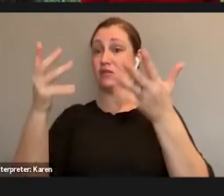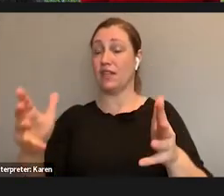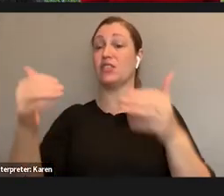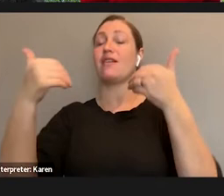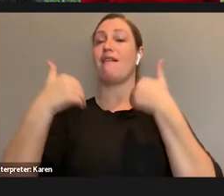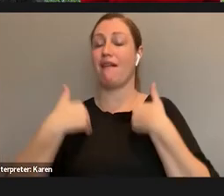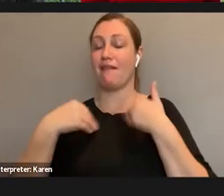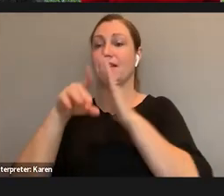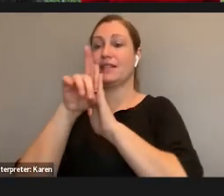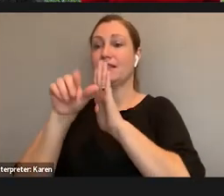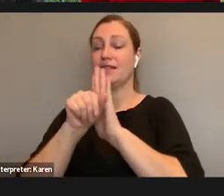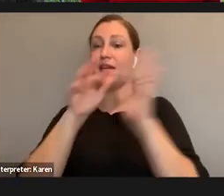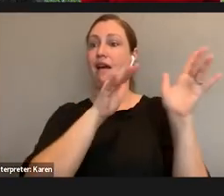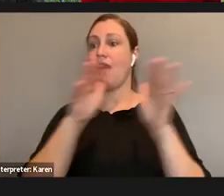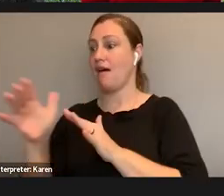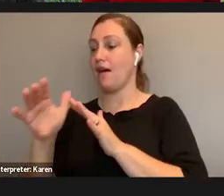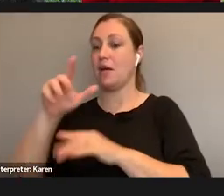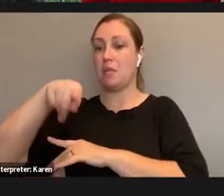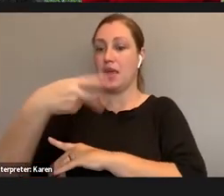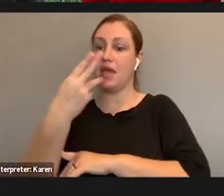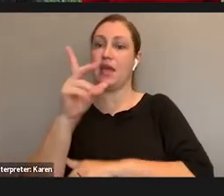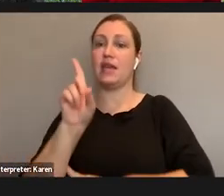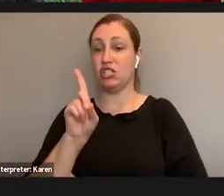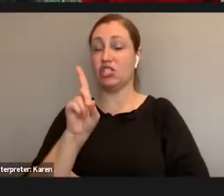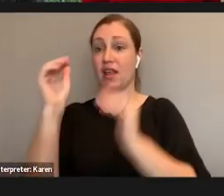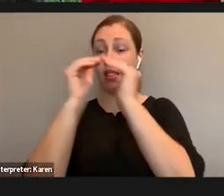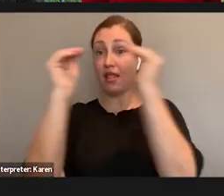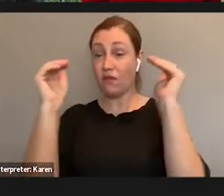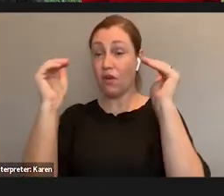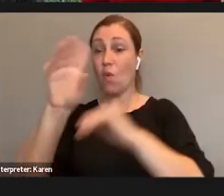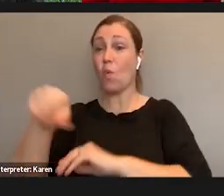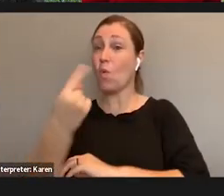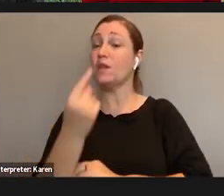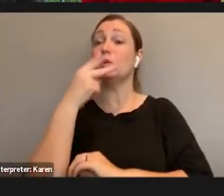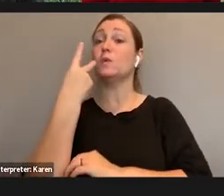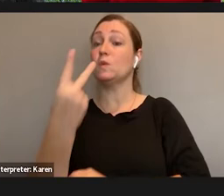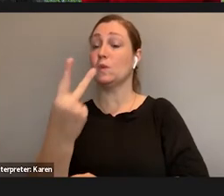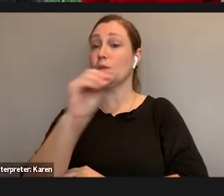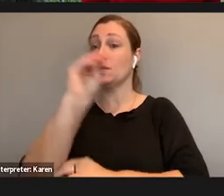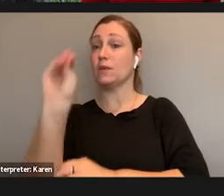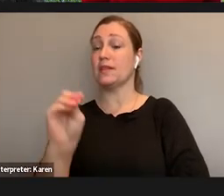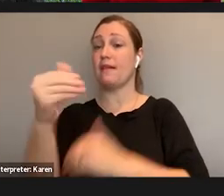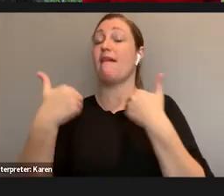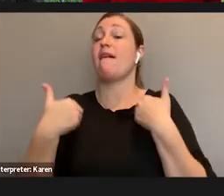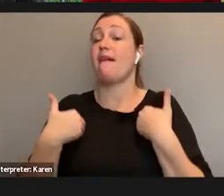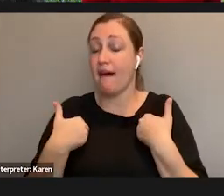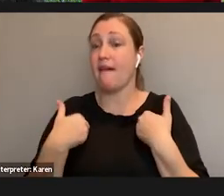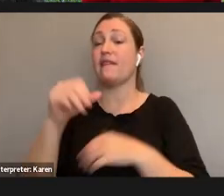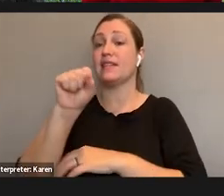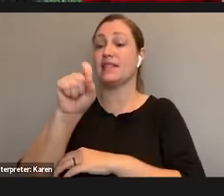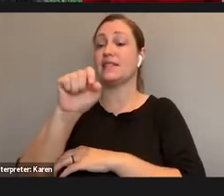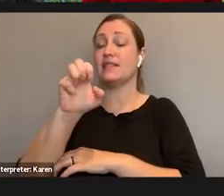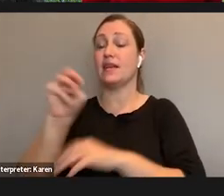And when you get to the PhD level, only 2% of graduates with STEM degrees identify as having a disability.